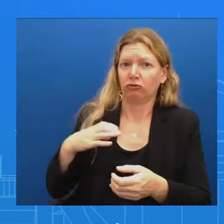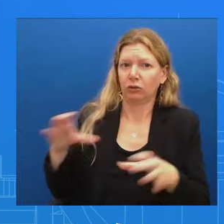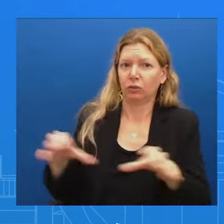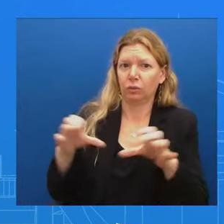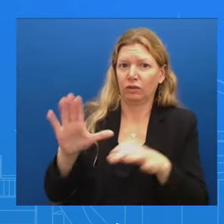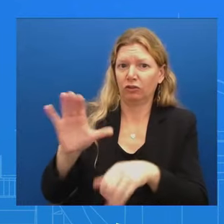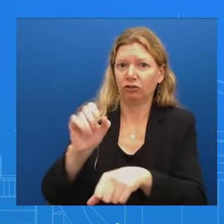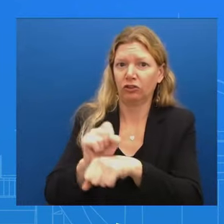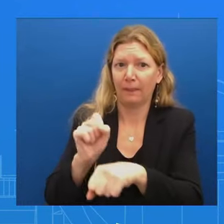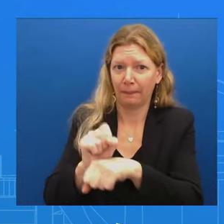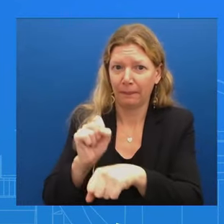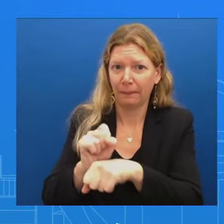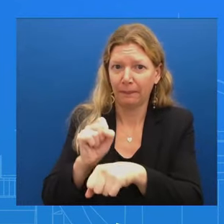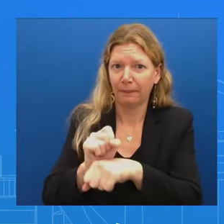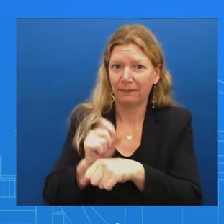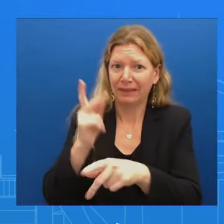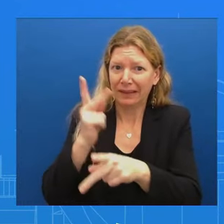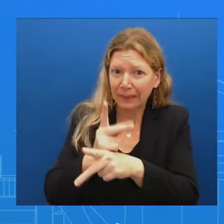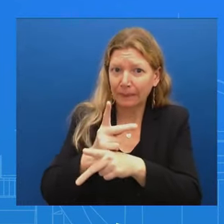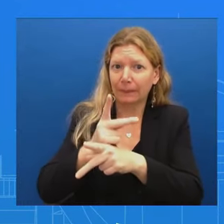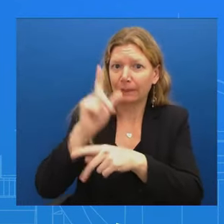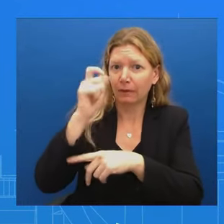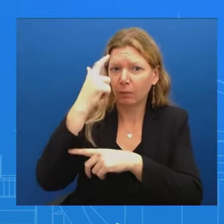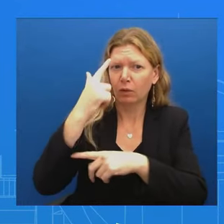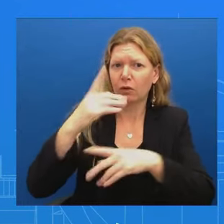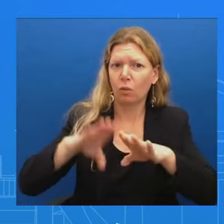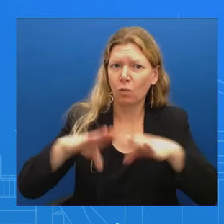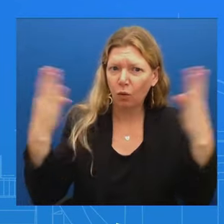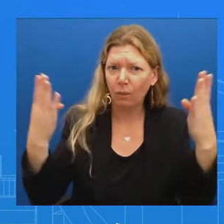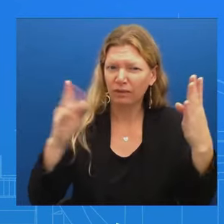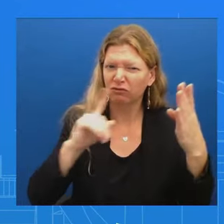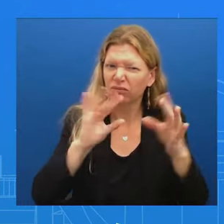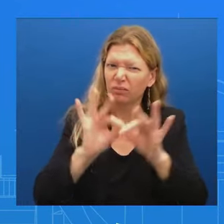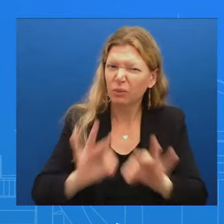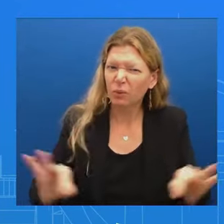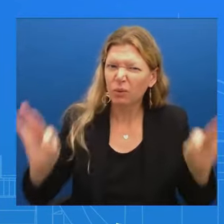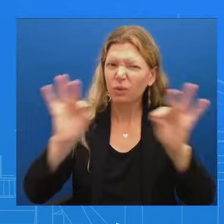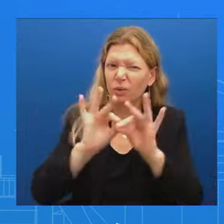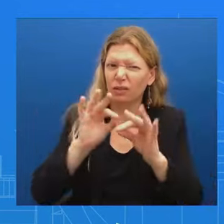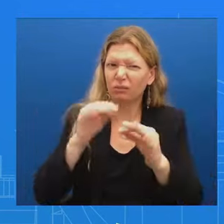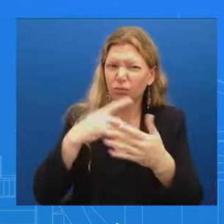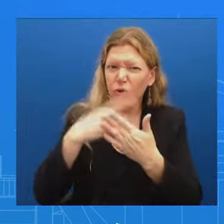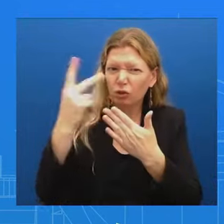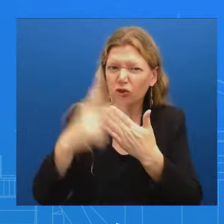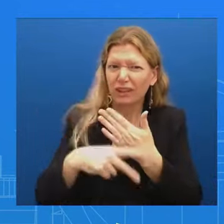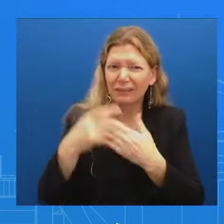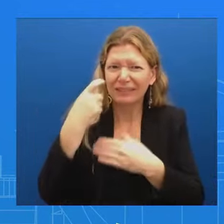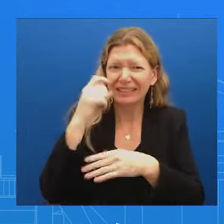important Important programs That you just listed out Gets funded Alright guys, we'll see you tomorrow Thanks